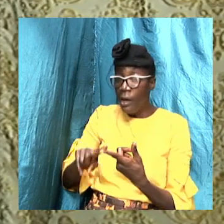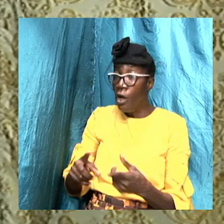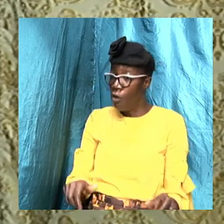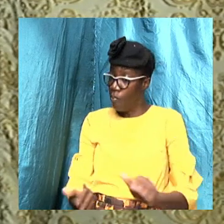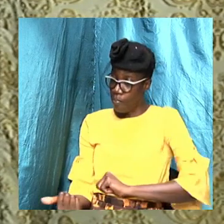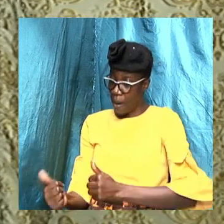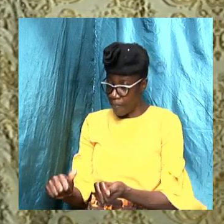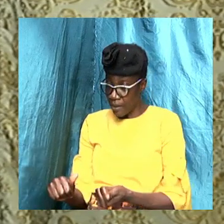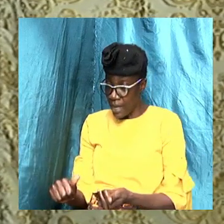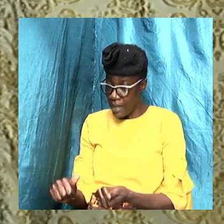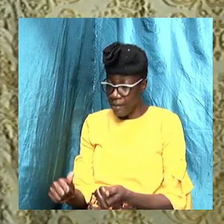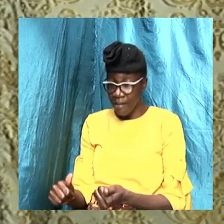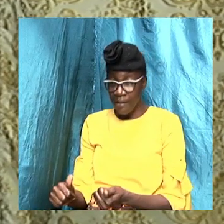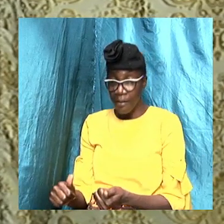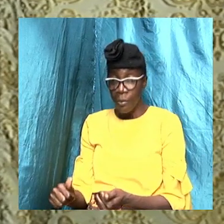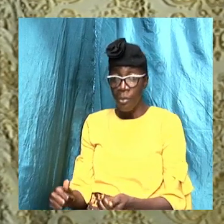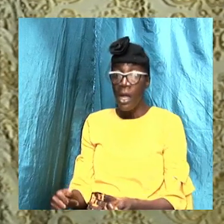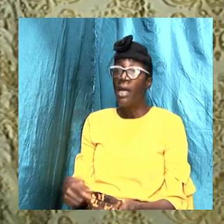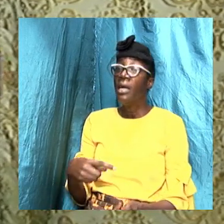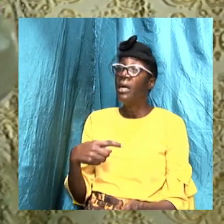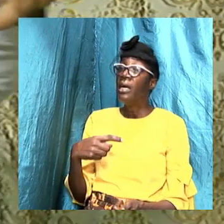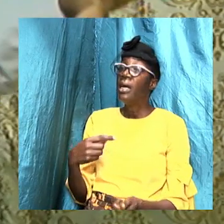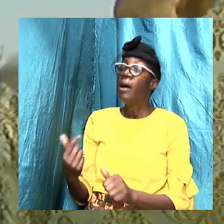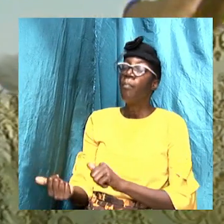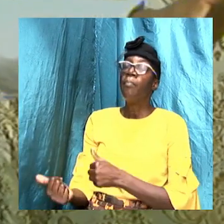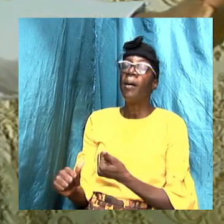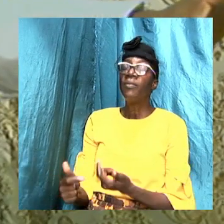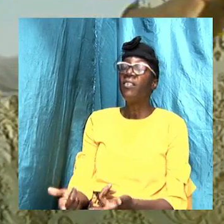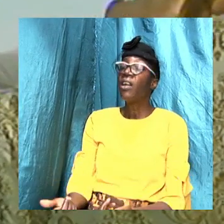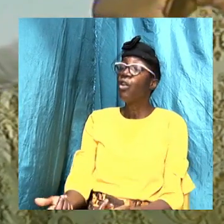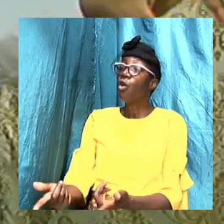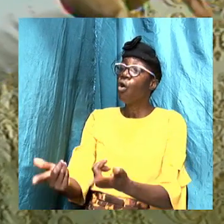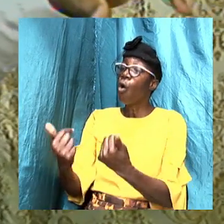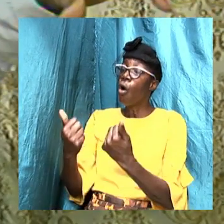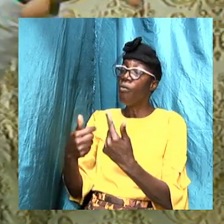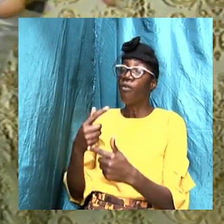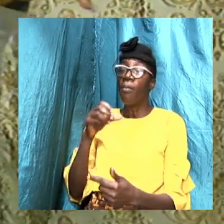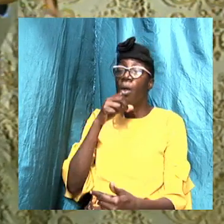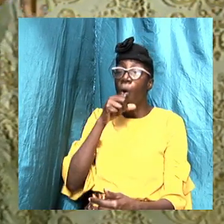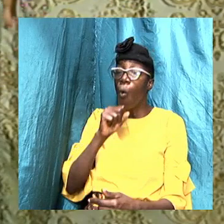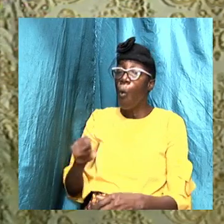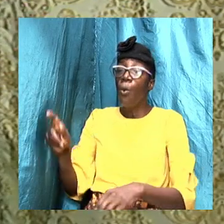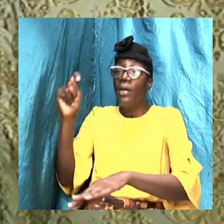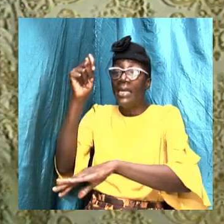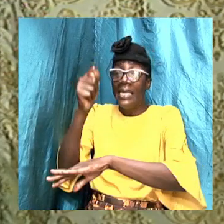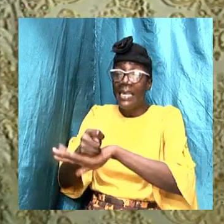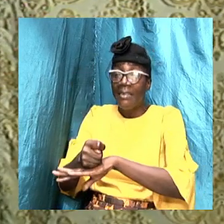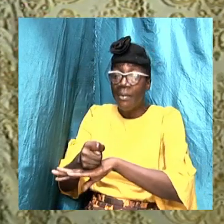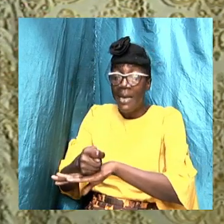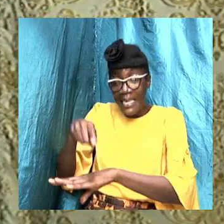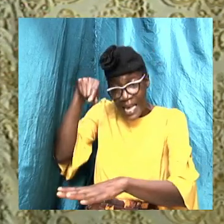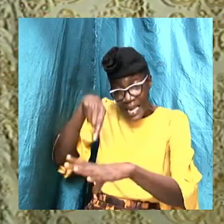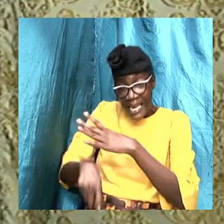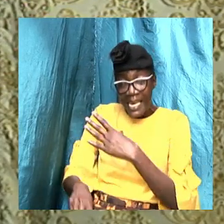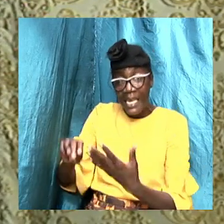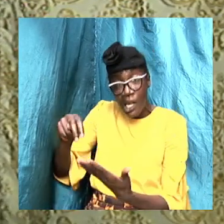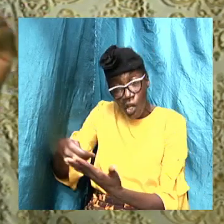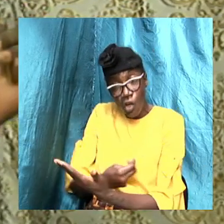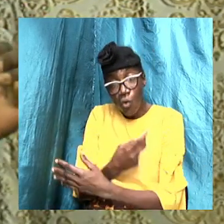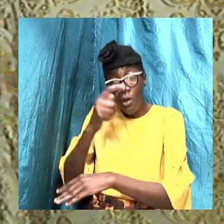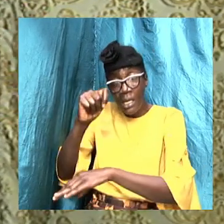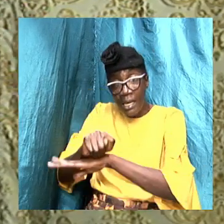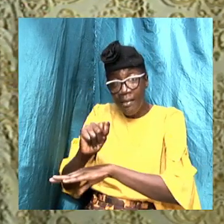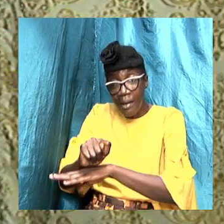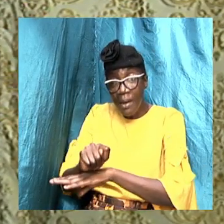Baptism was also, so we are saying now that baptism came there from the Old Testament right into the New Testament. are saying that the